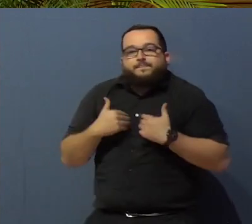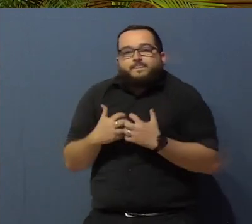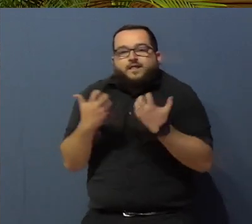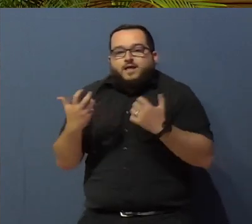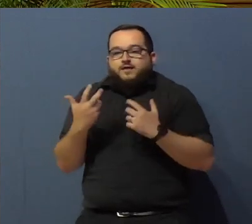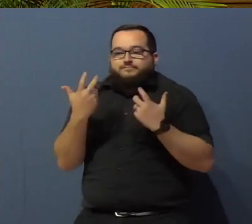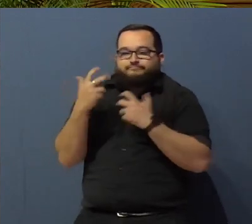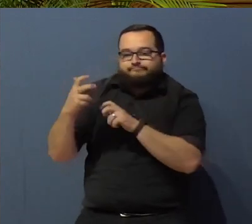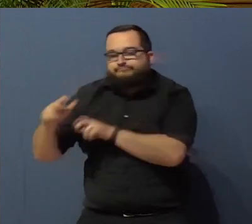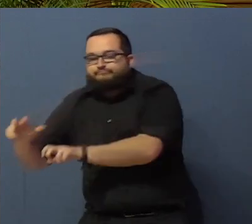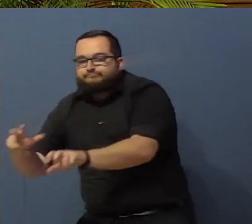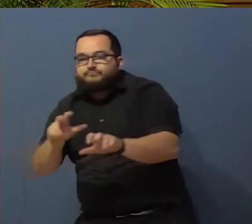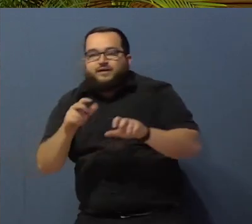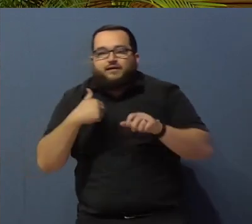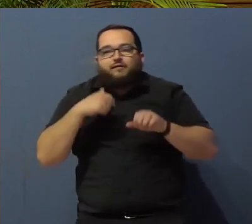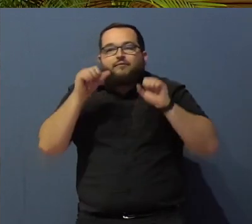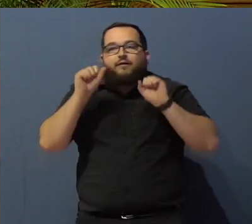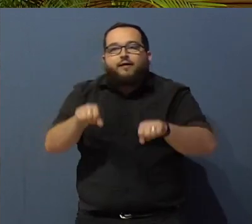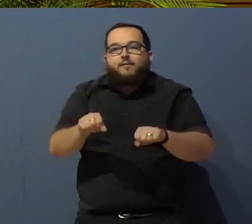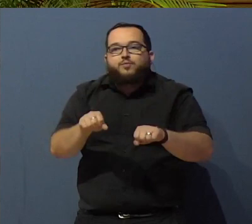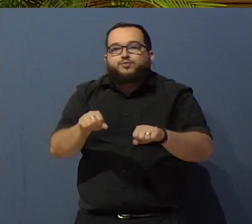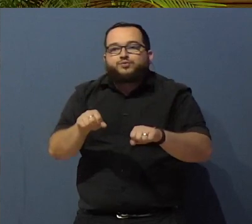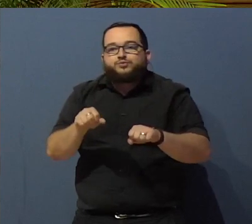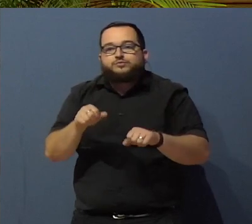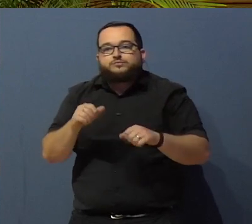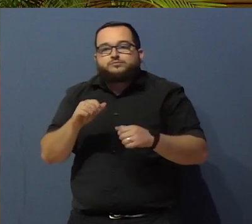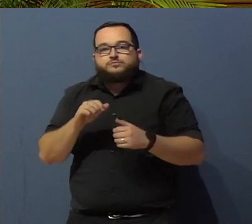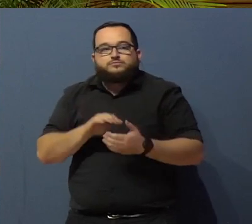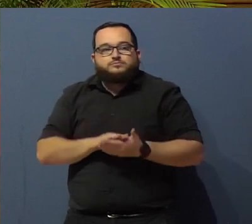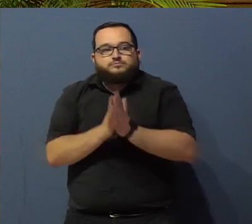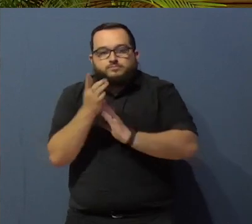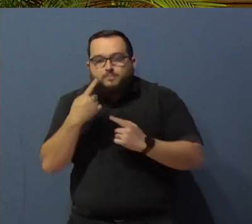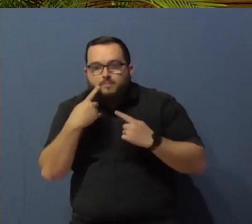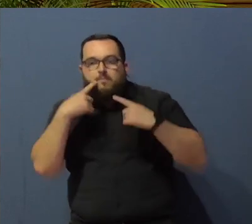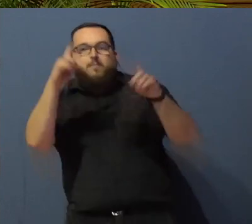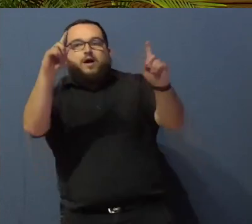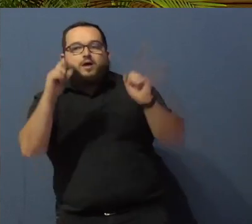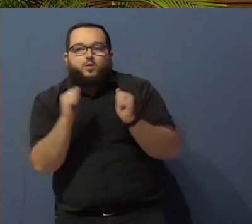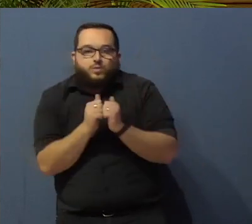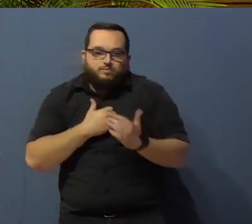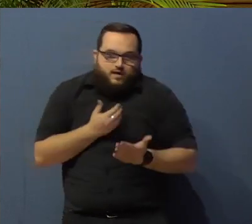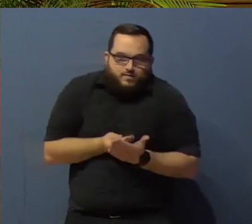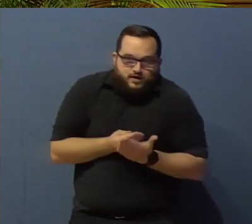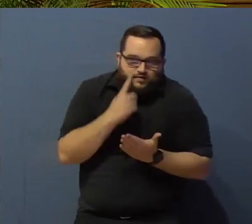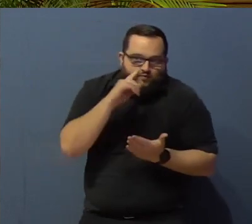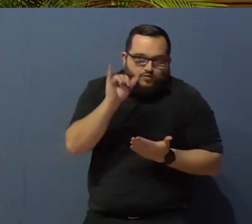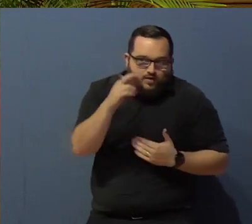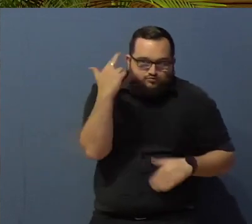investments, and I'm able to be successful with that. And a lot of people